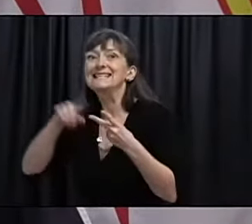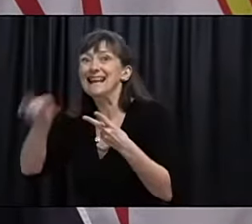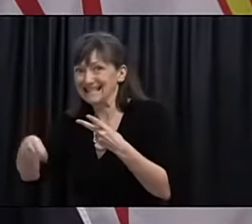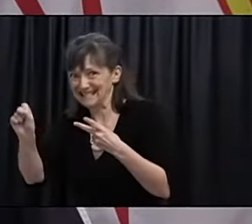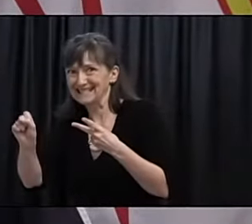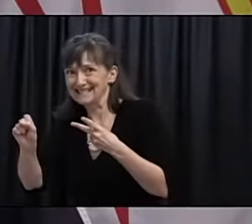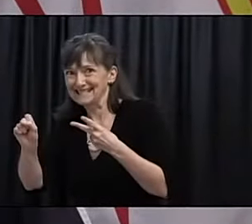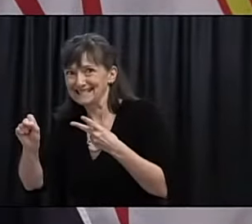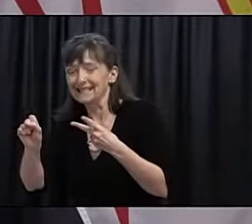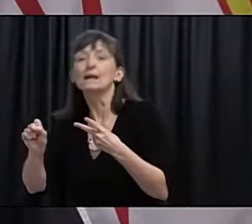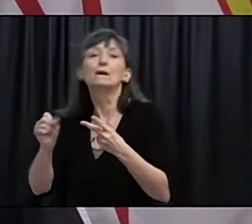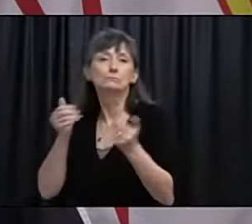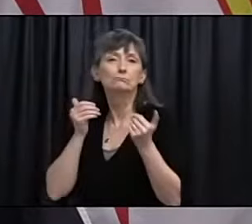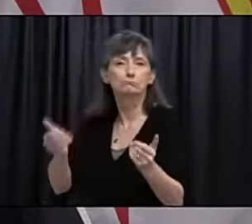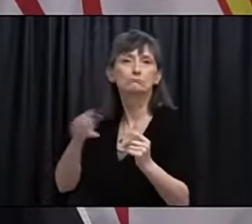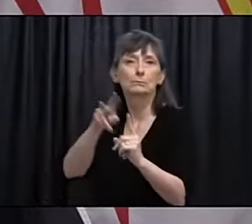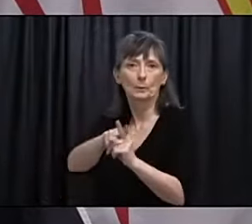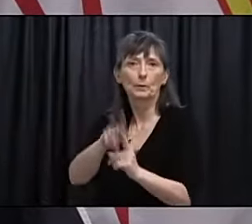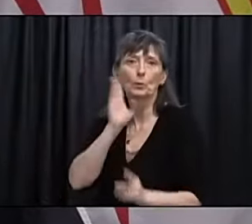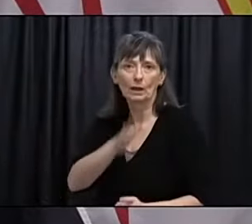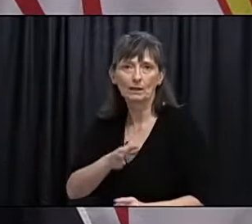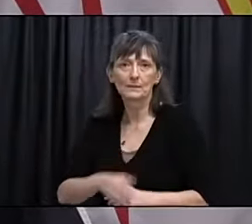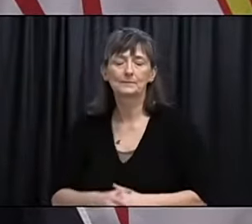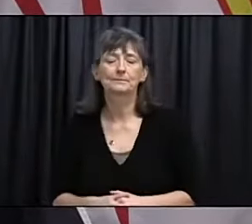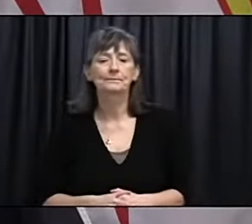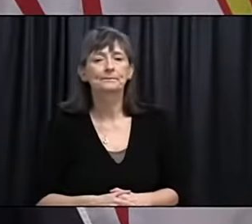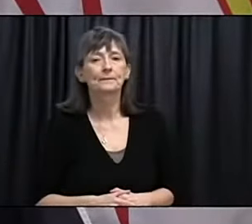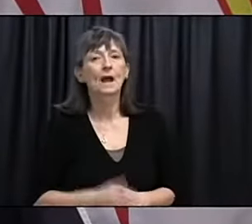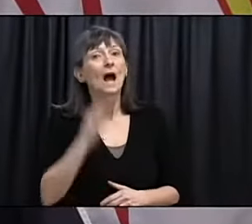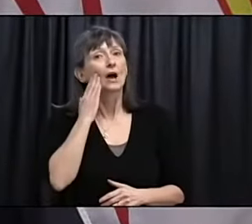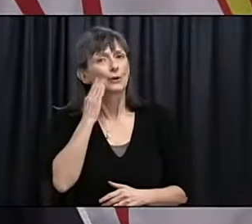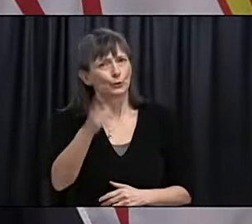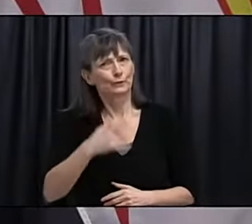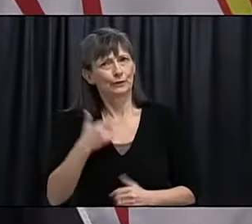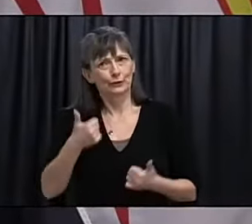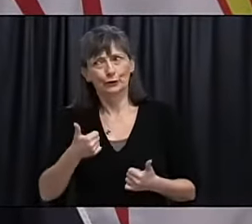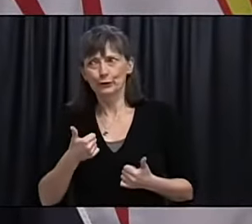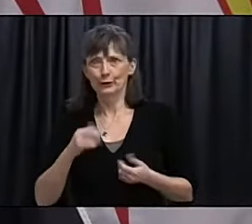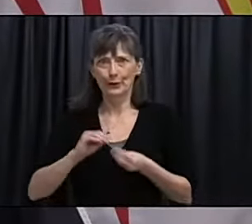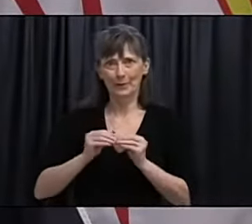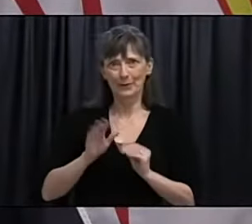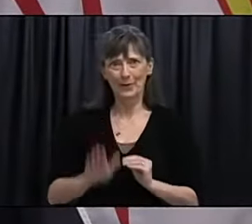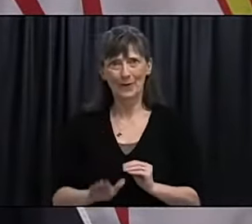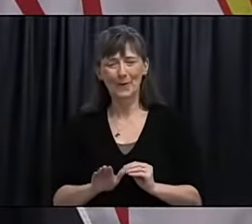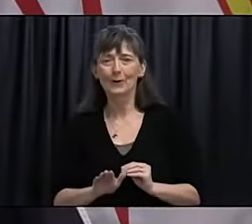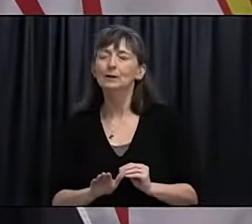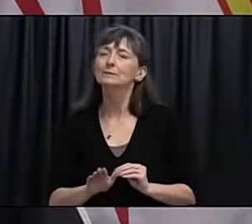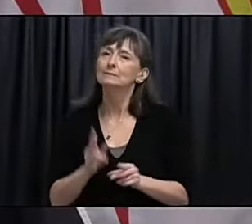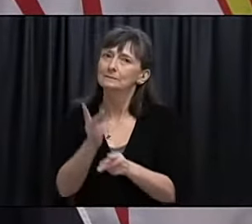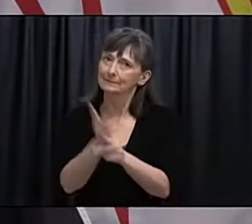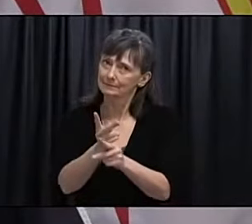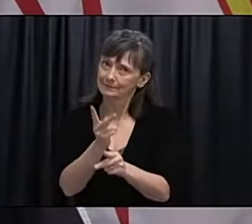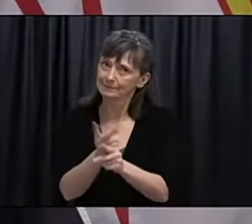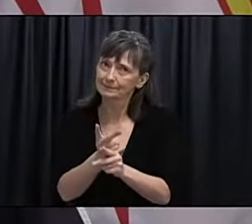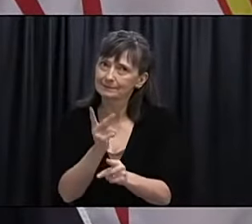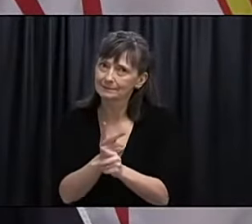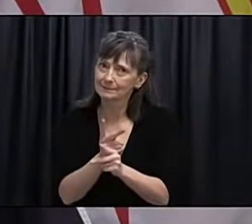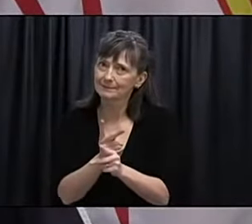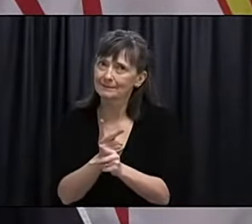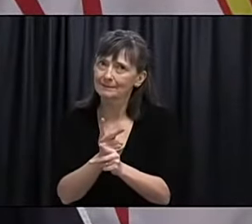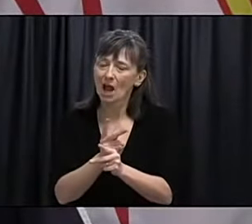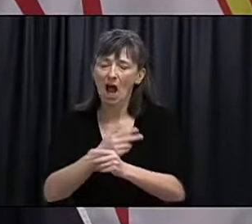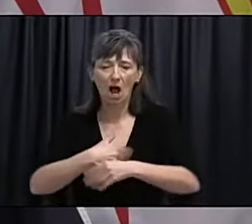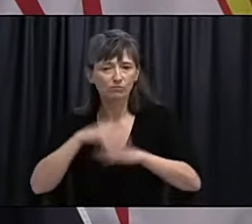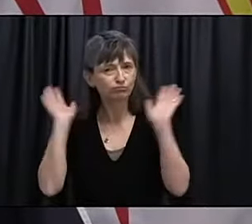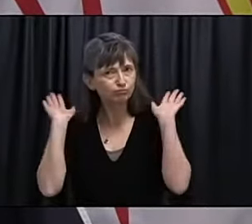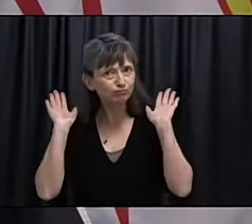While I know that people take comfort in low case counts I caution everyone not to let your guard down. We are simply